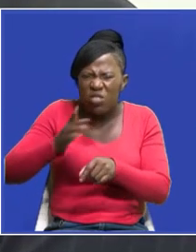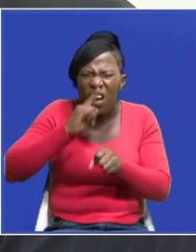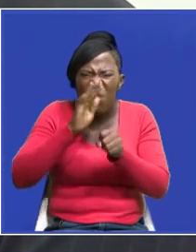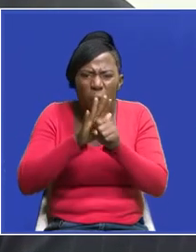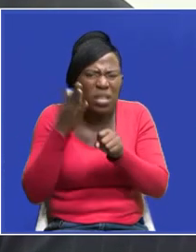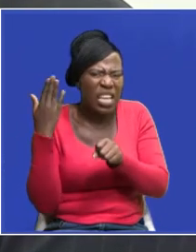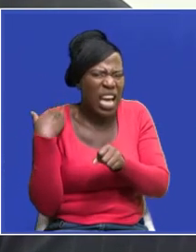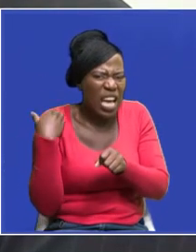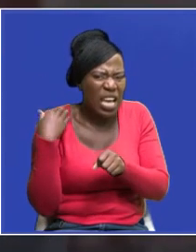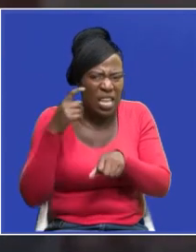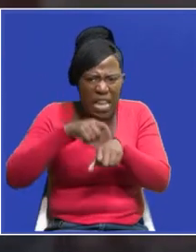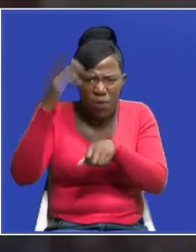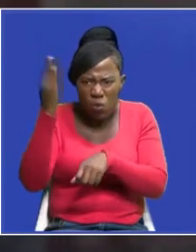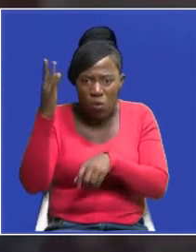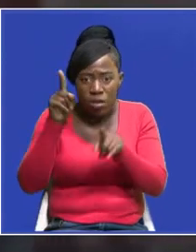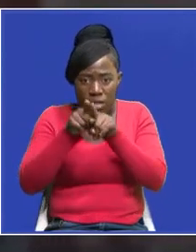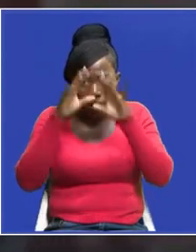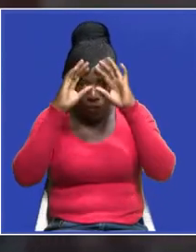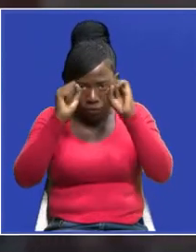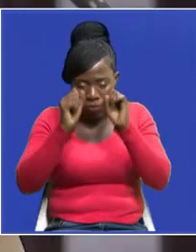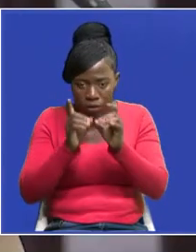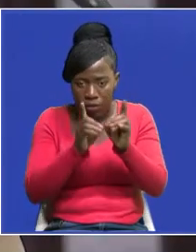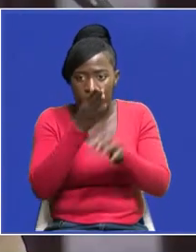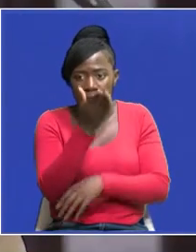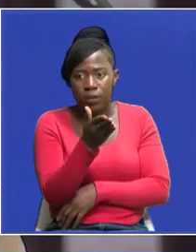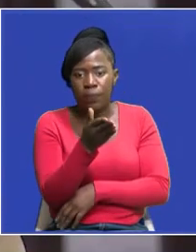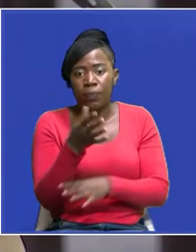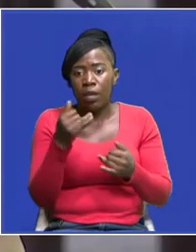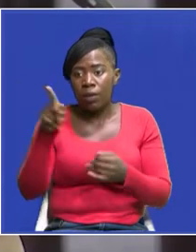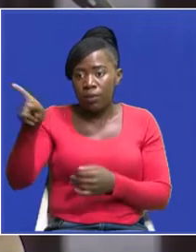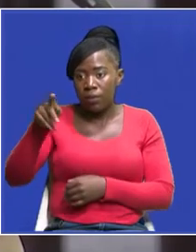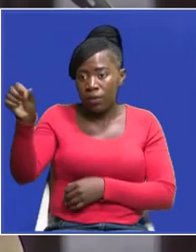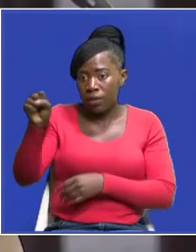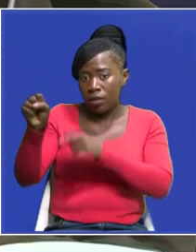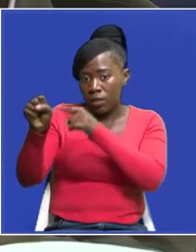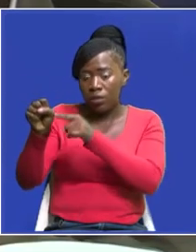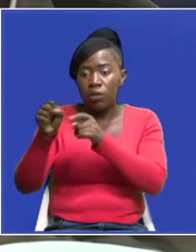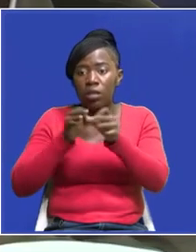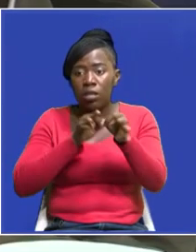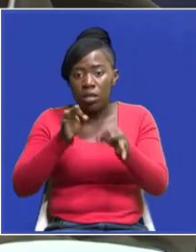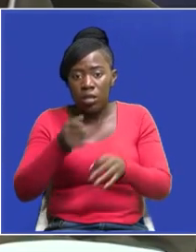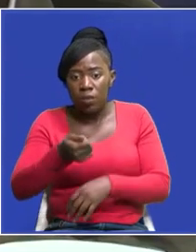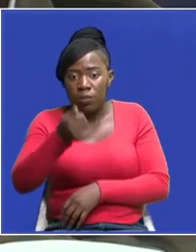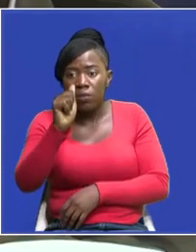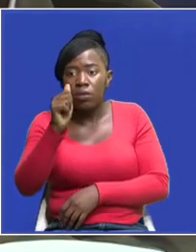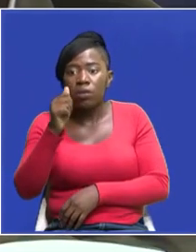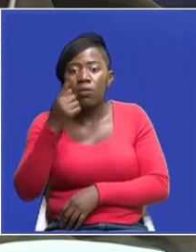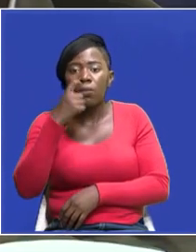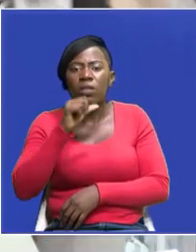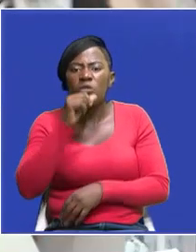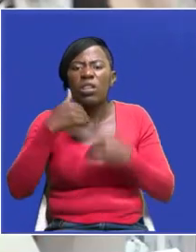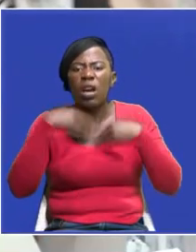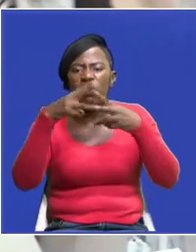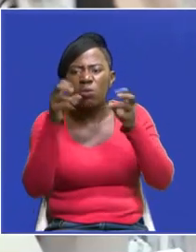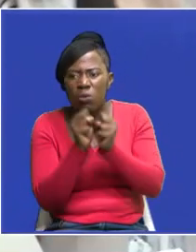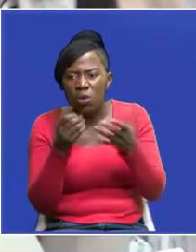and the presidential director the permanent secretaries were also directed not to undertake unnecessary workshops and